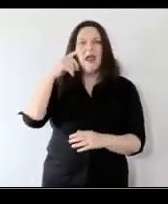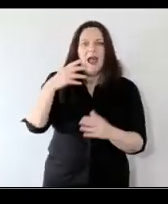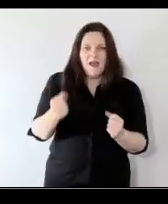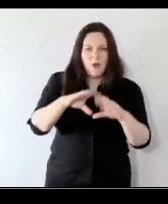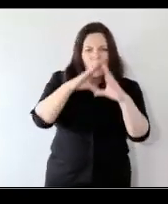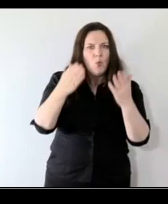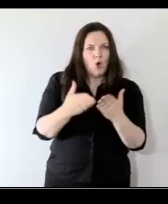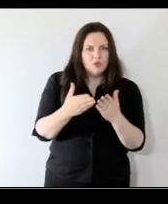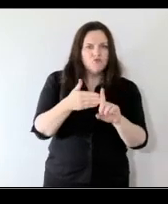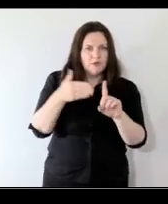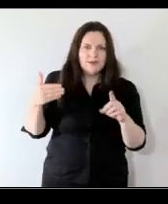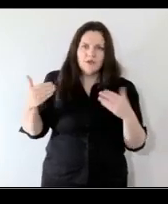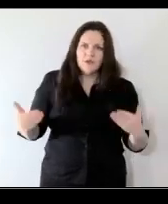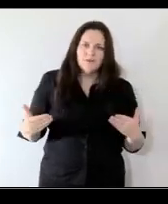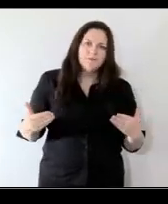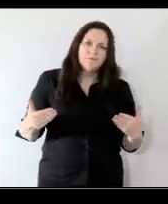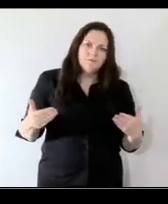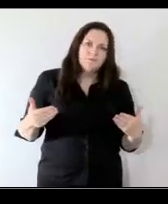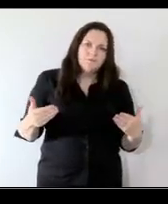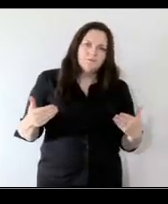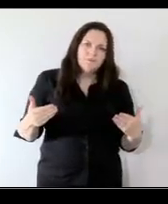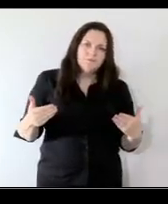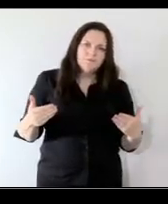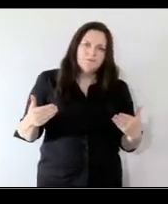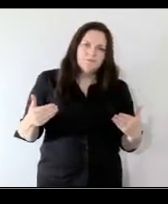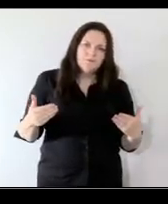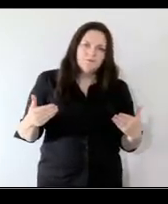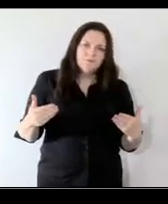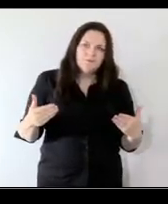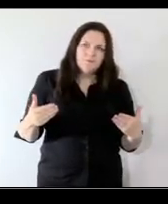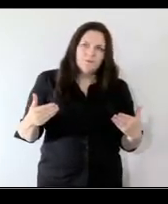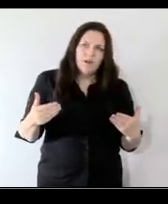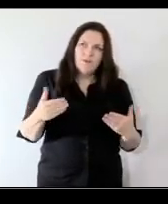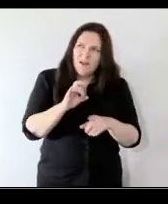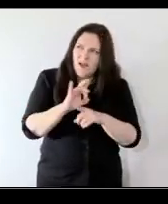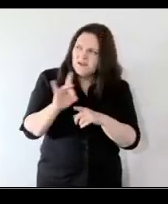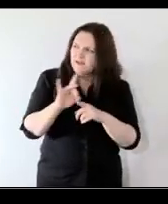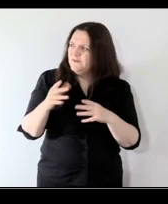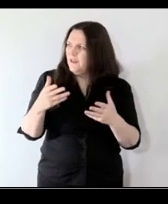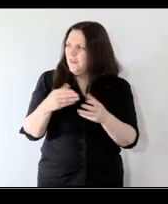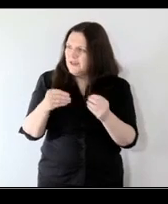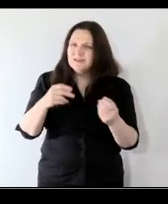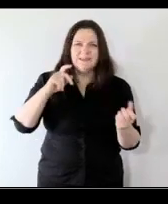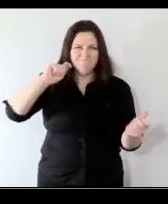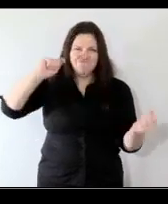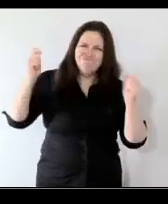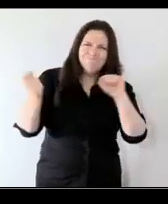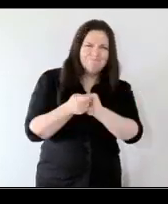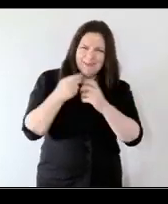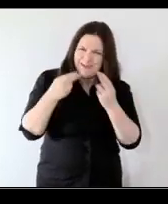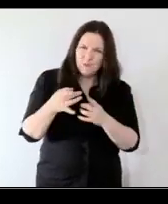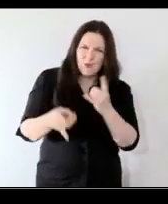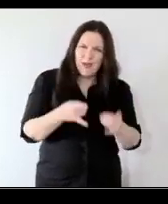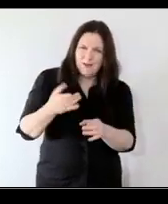worldwide recognition um of things that meet that of the kinds of transformative change that needs to